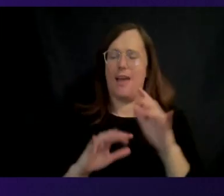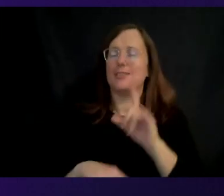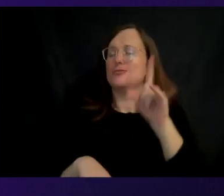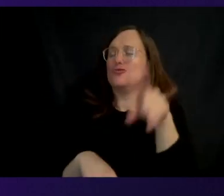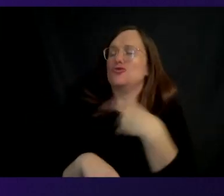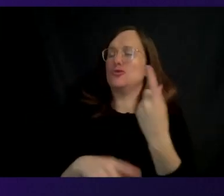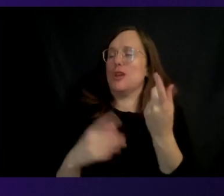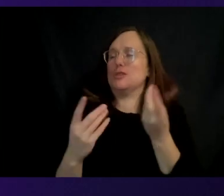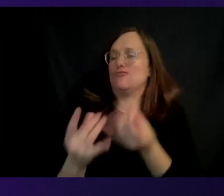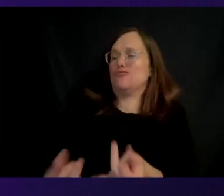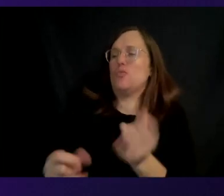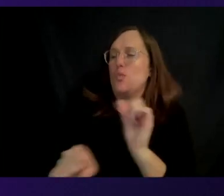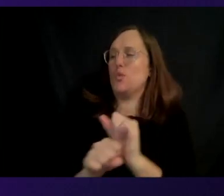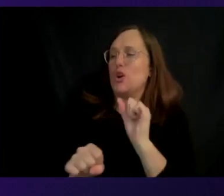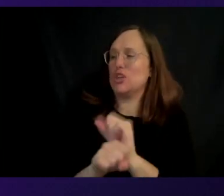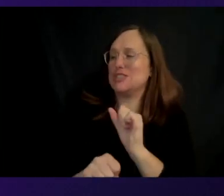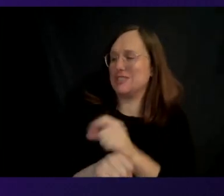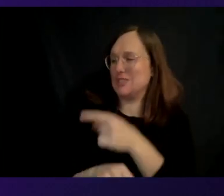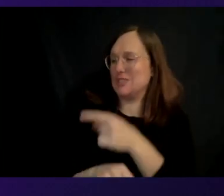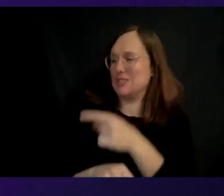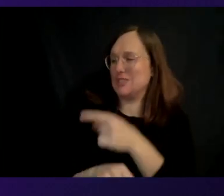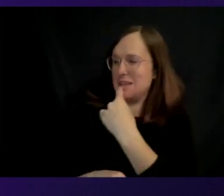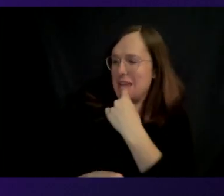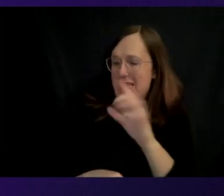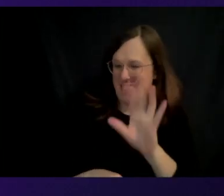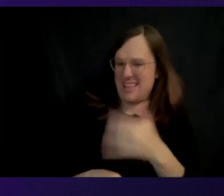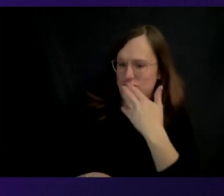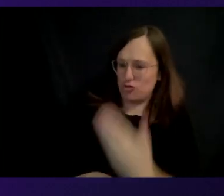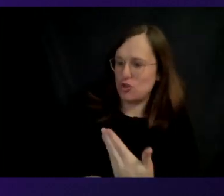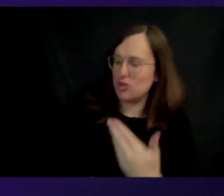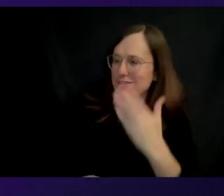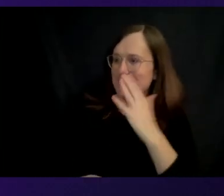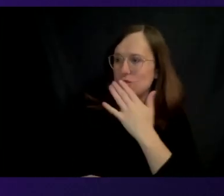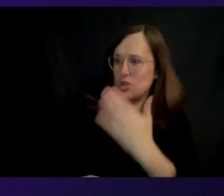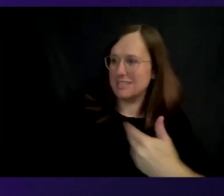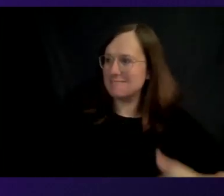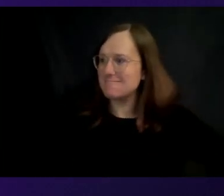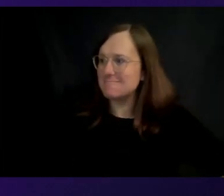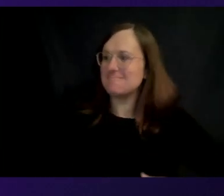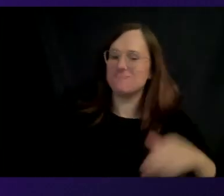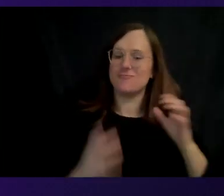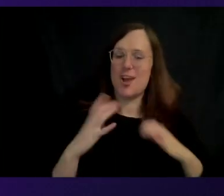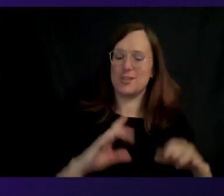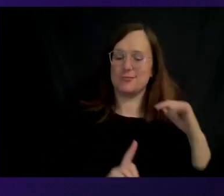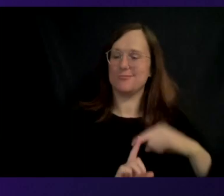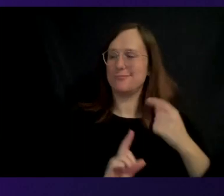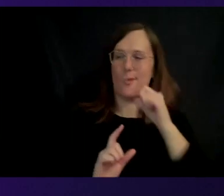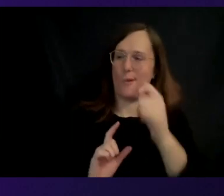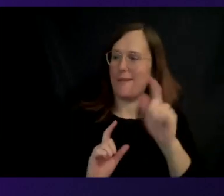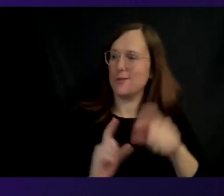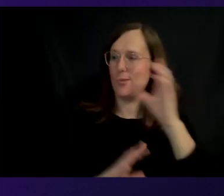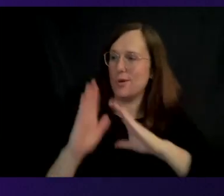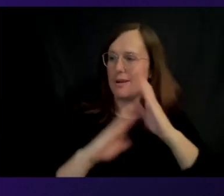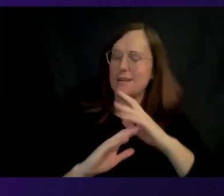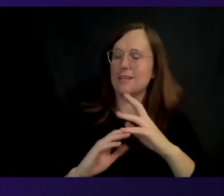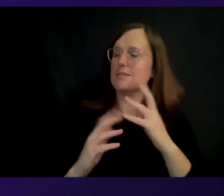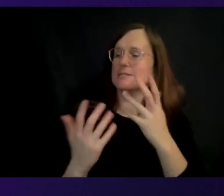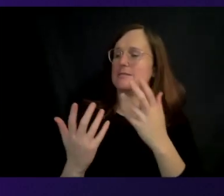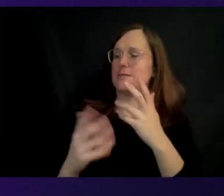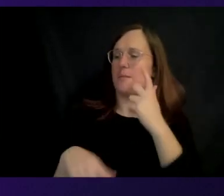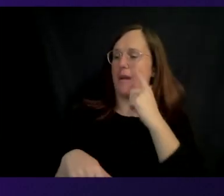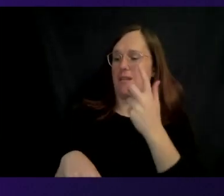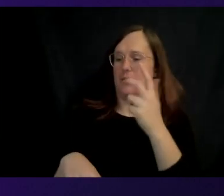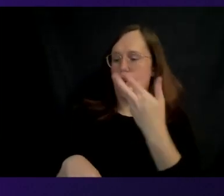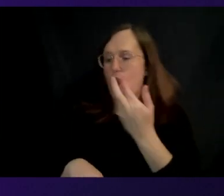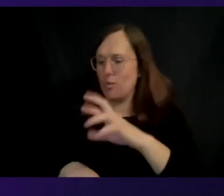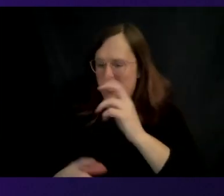And boring is good in these things. As a customer, you don't have to worry about using a new hardware. Just get the power and